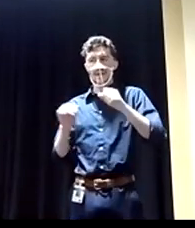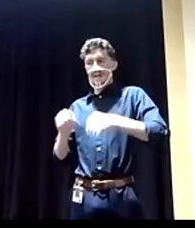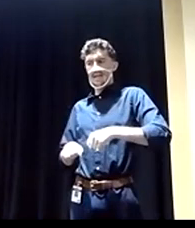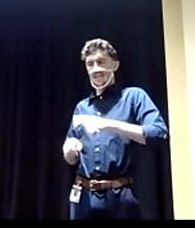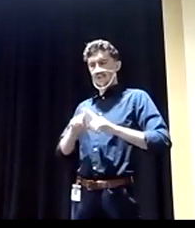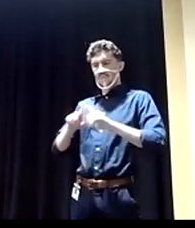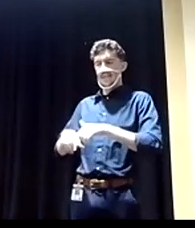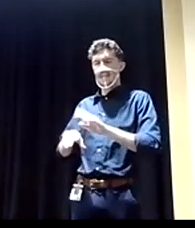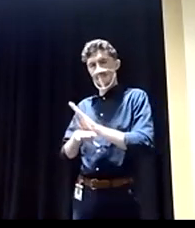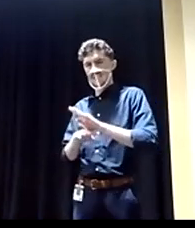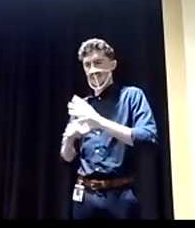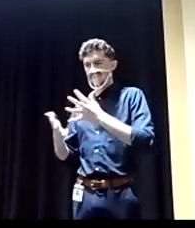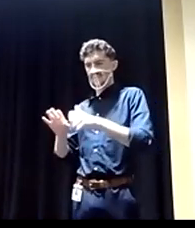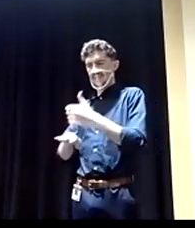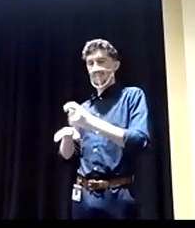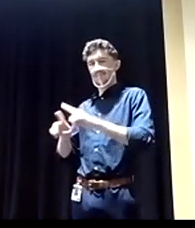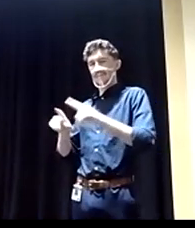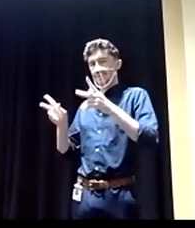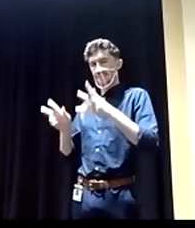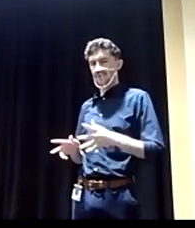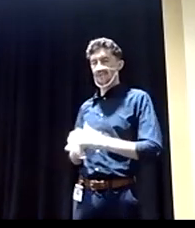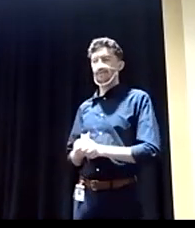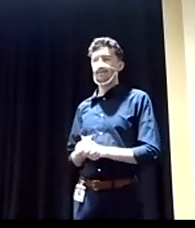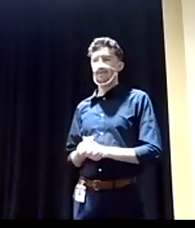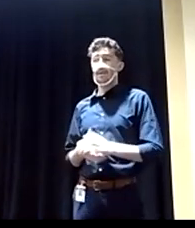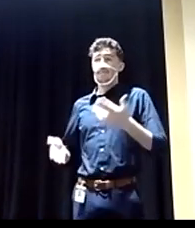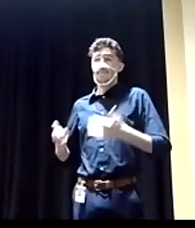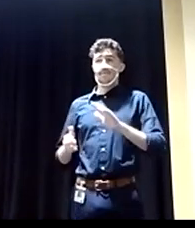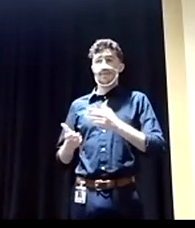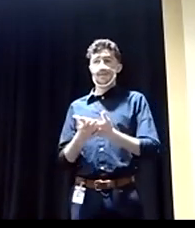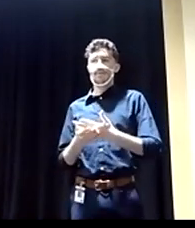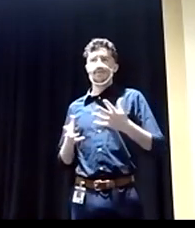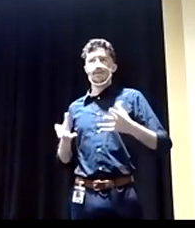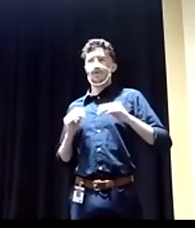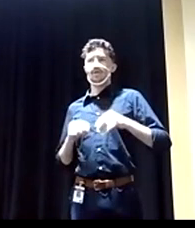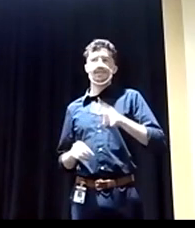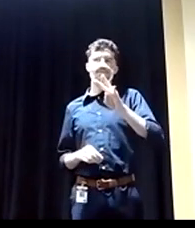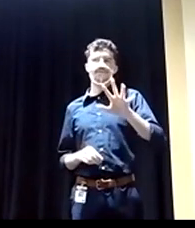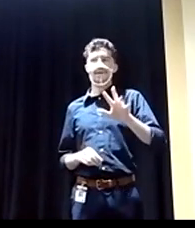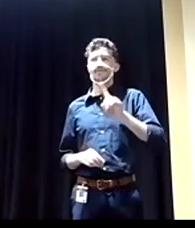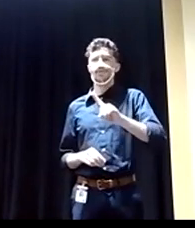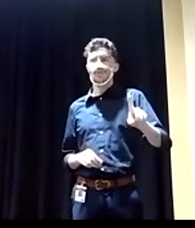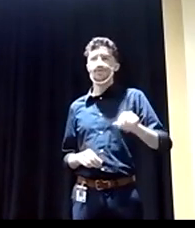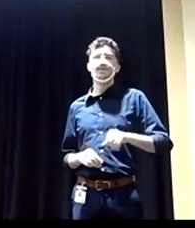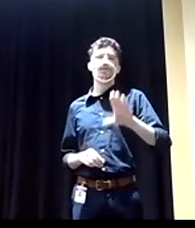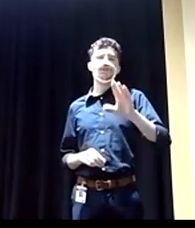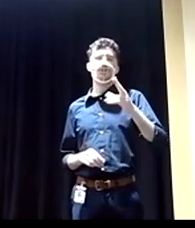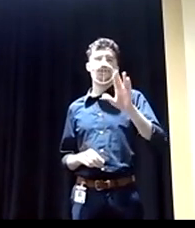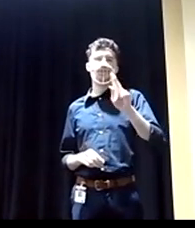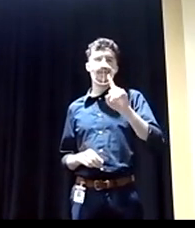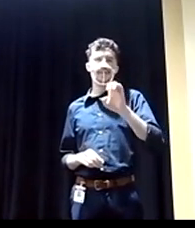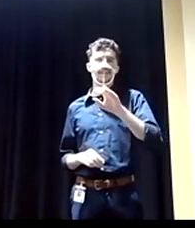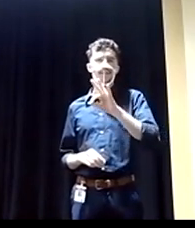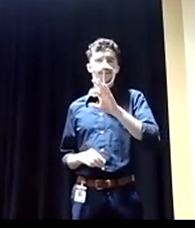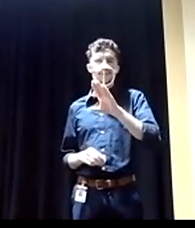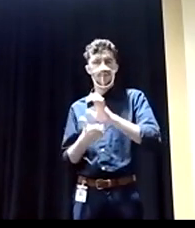another person. That's why you see people who come here and they own $75 Dunkin' Donuts and Chucky Cheese and this, that, and the other thing.